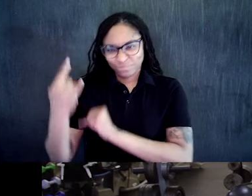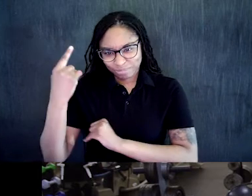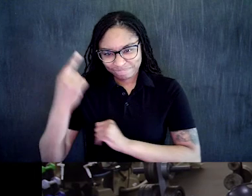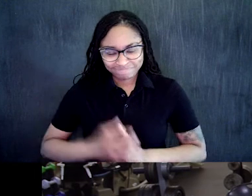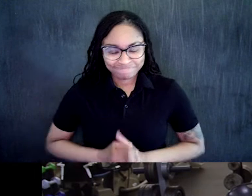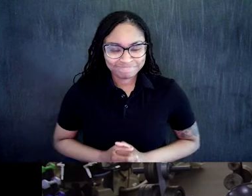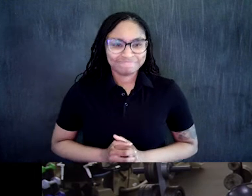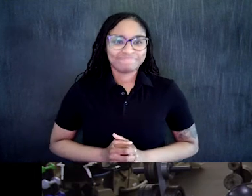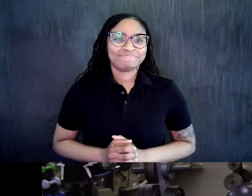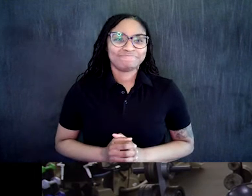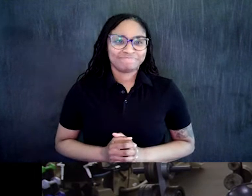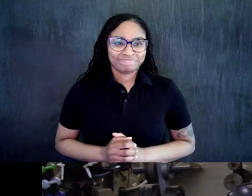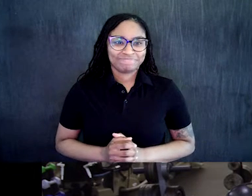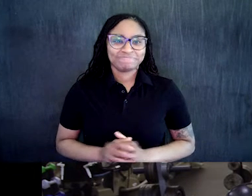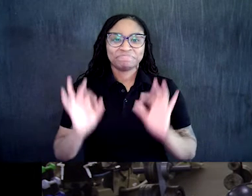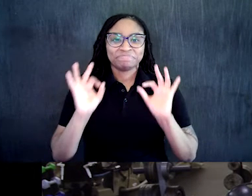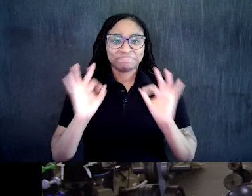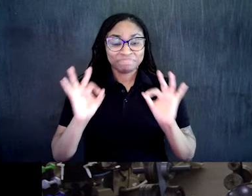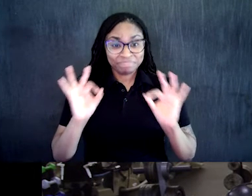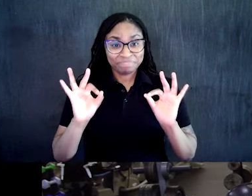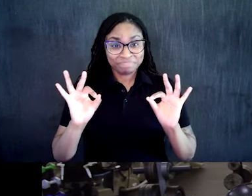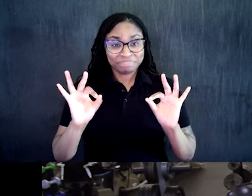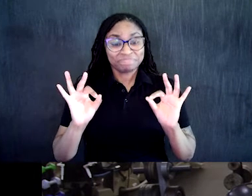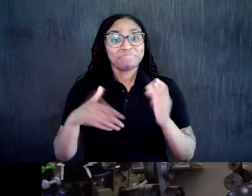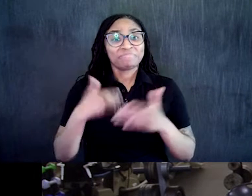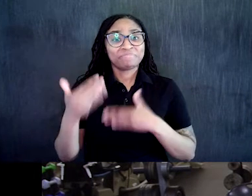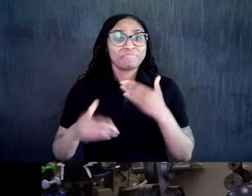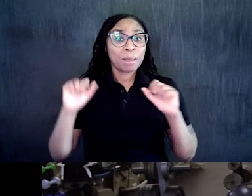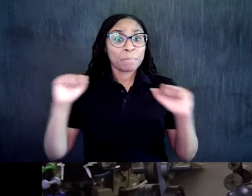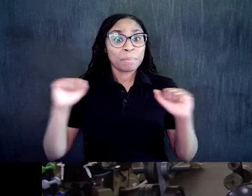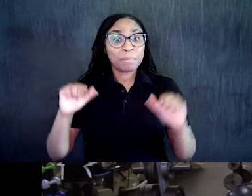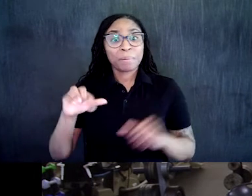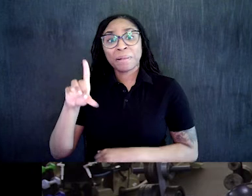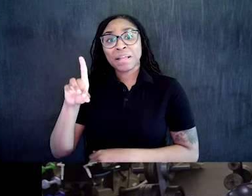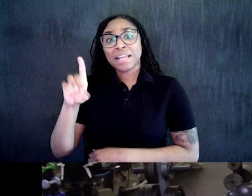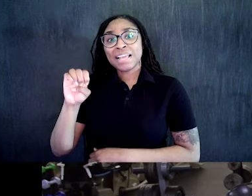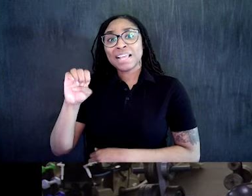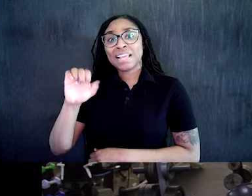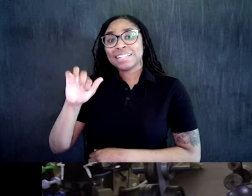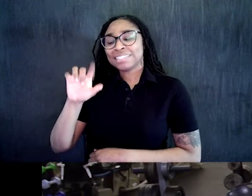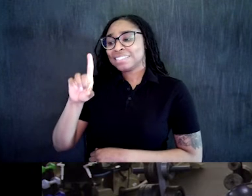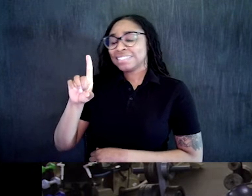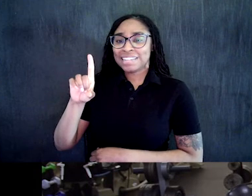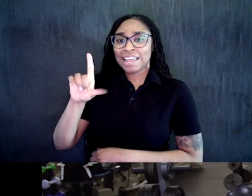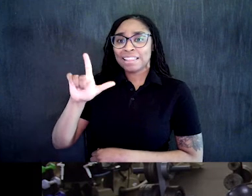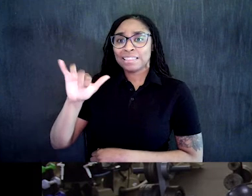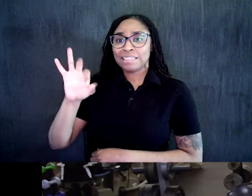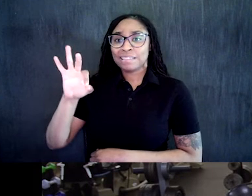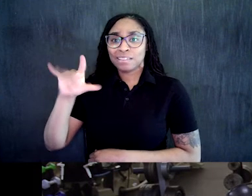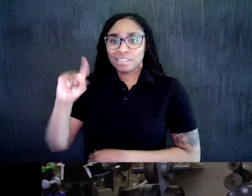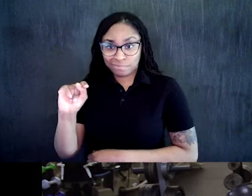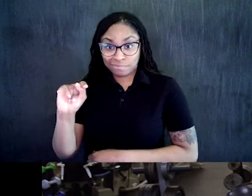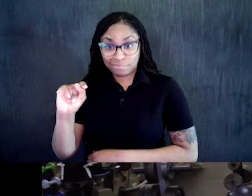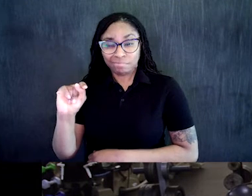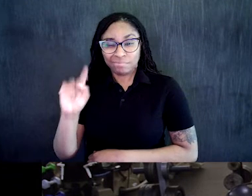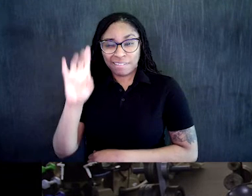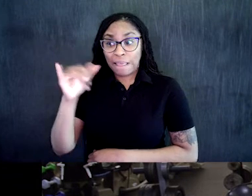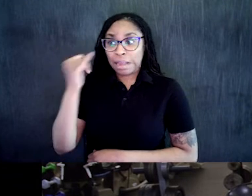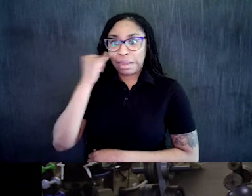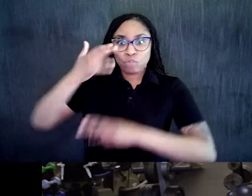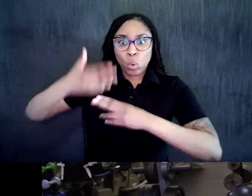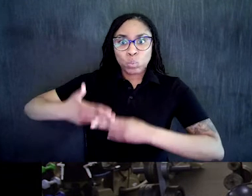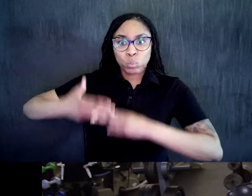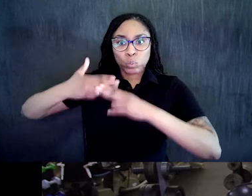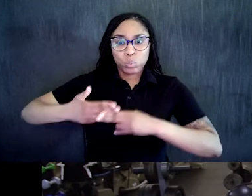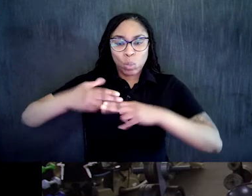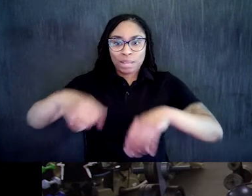all the way back up. Good. Give me two more. And last one. Good. Now,